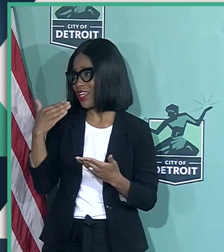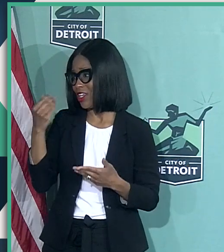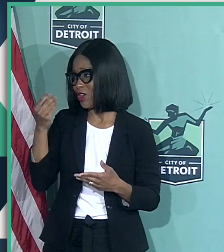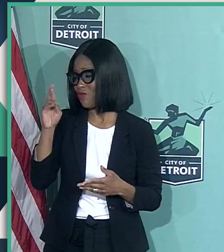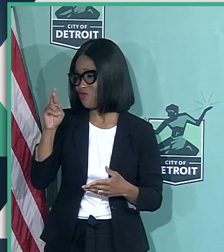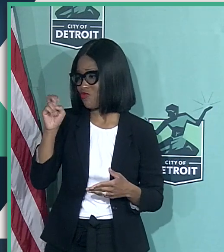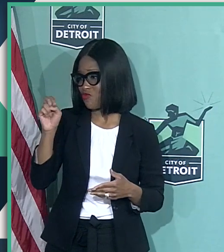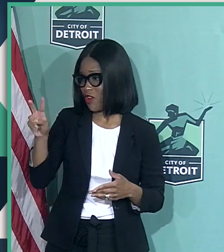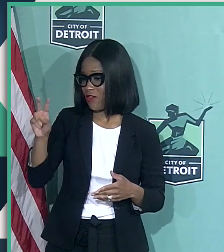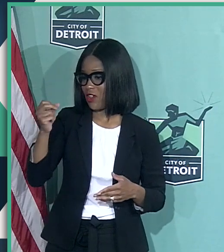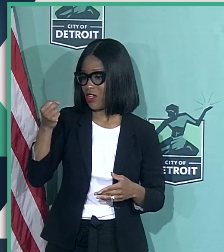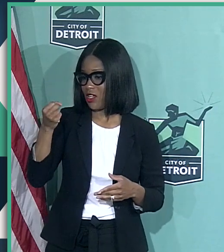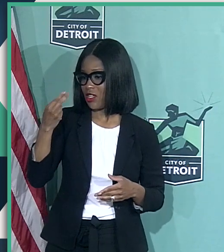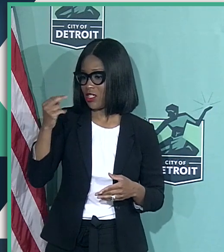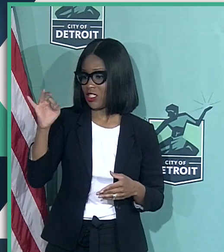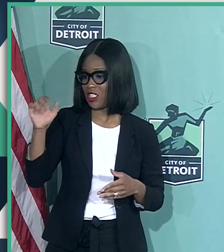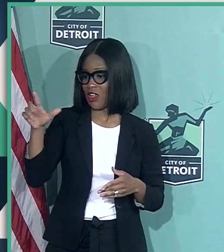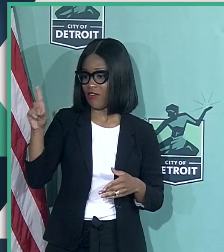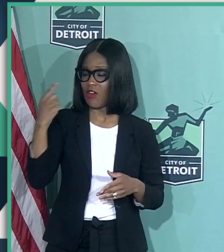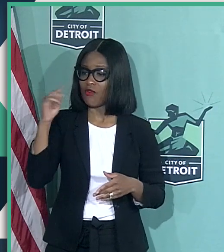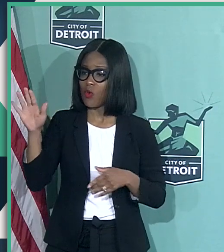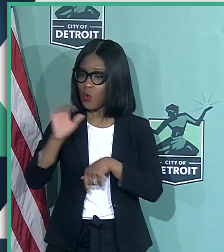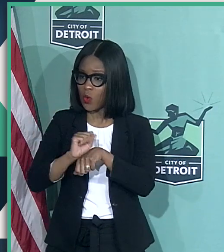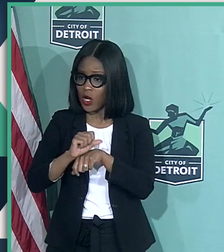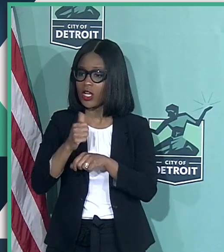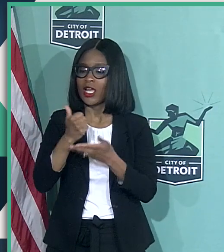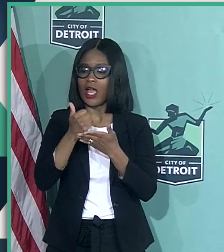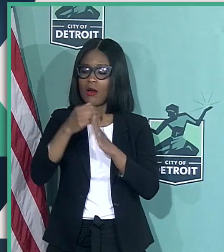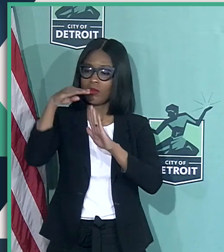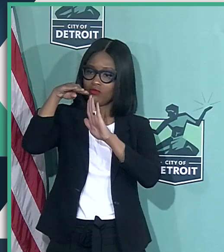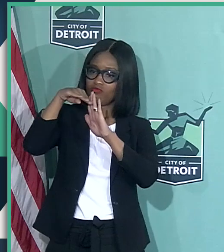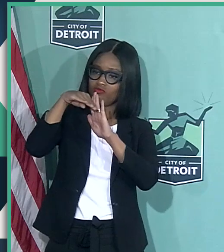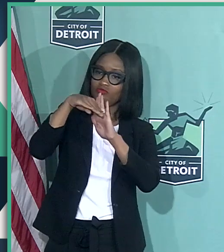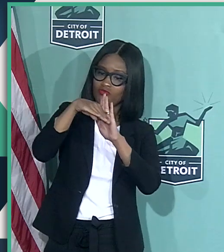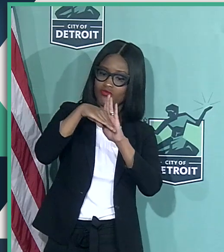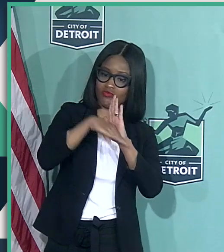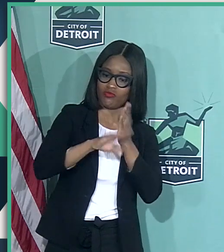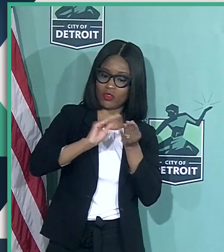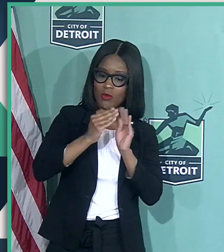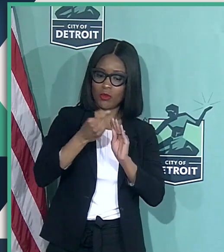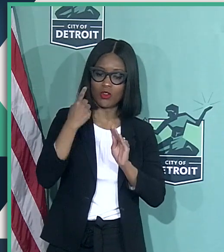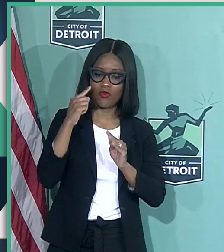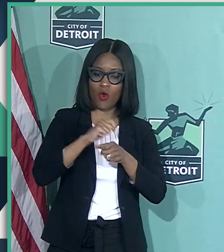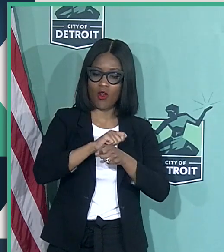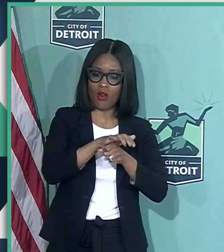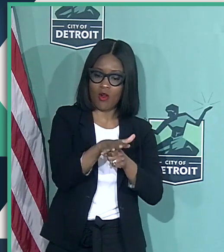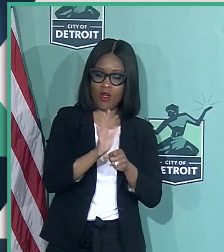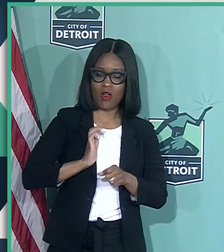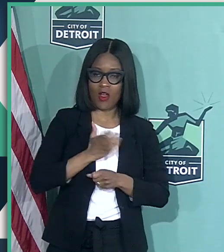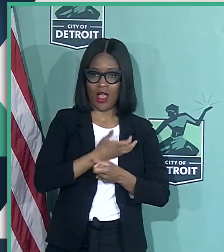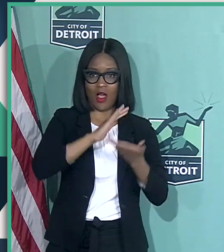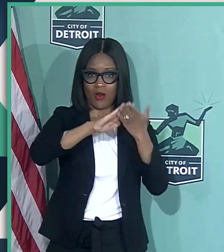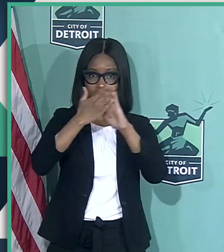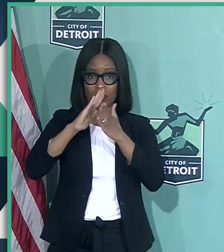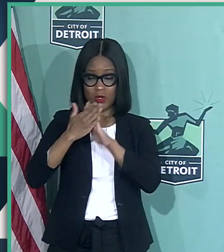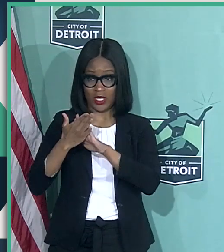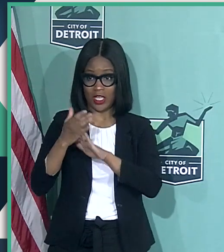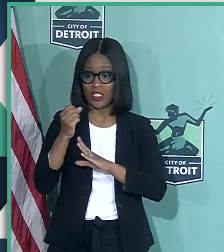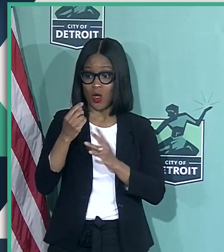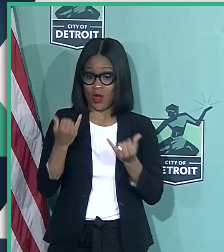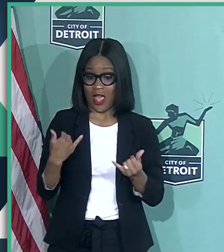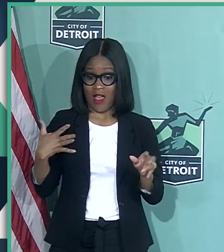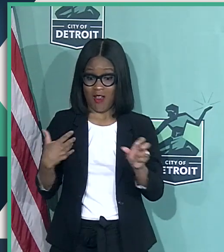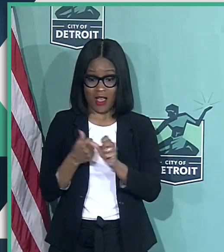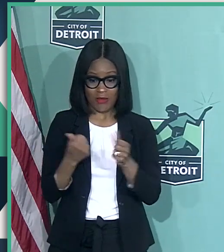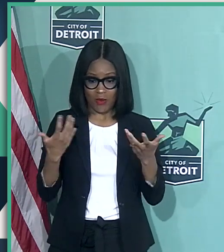further downward the trend of COVID-19 in our community. So today as our update, we now have 10